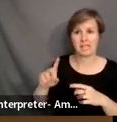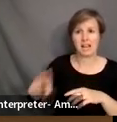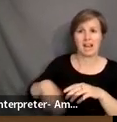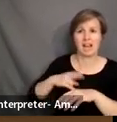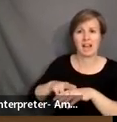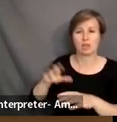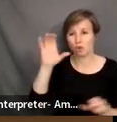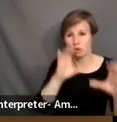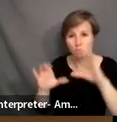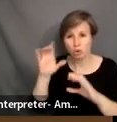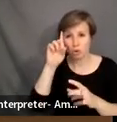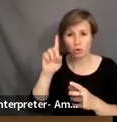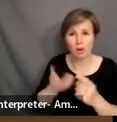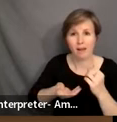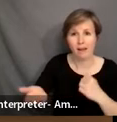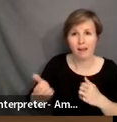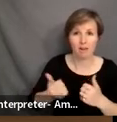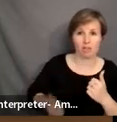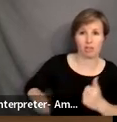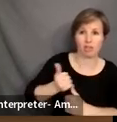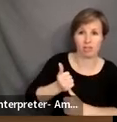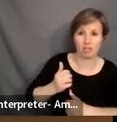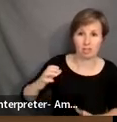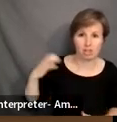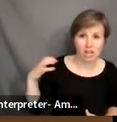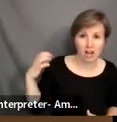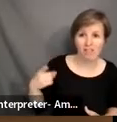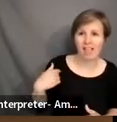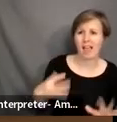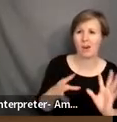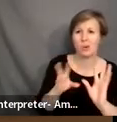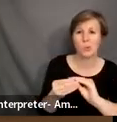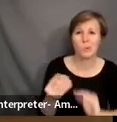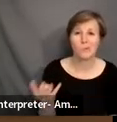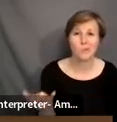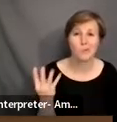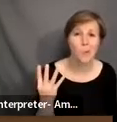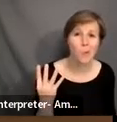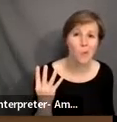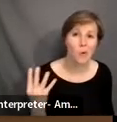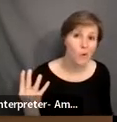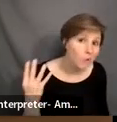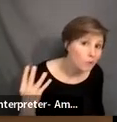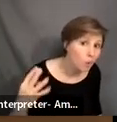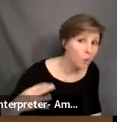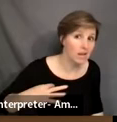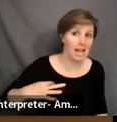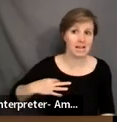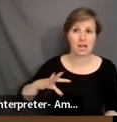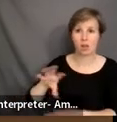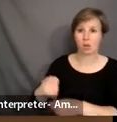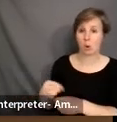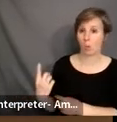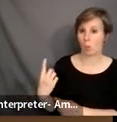to hire a chair. And they had a total of four people, four candidates, including one